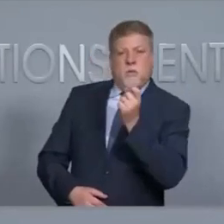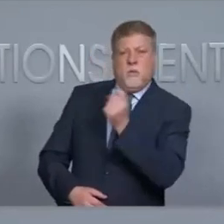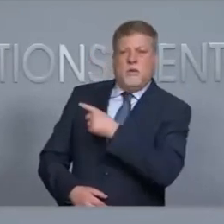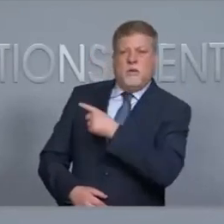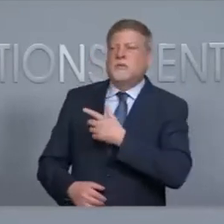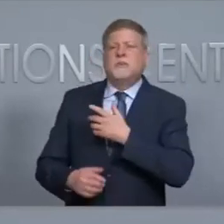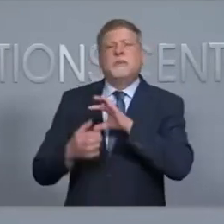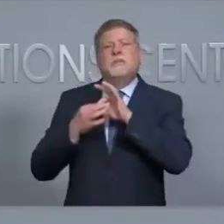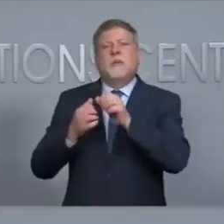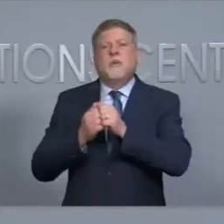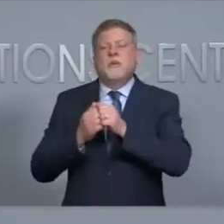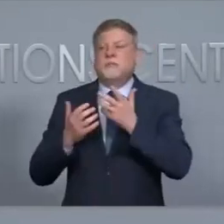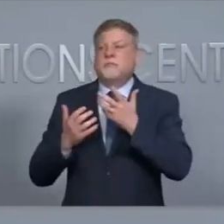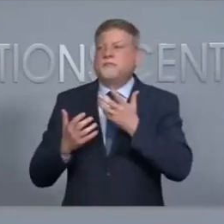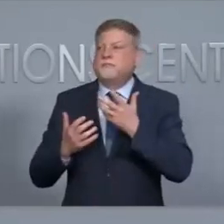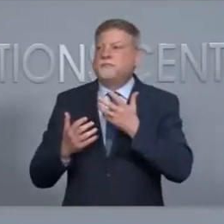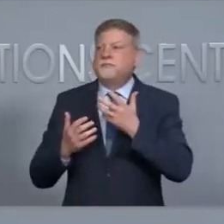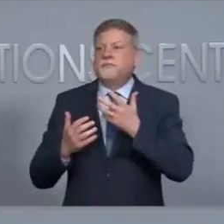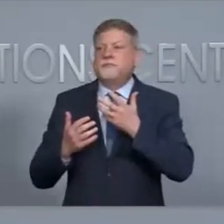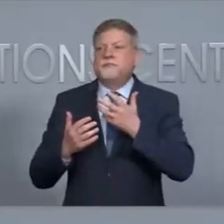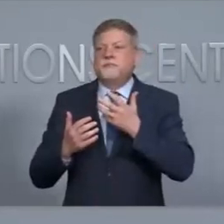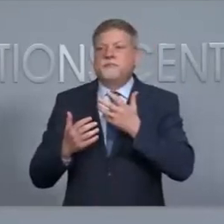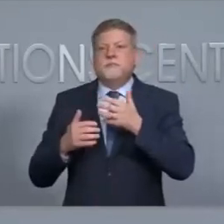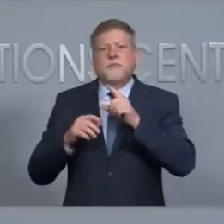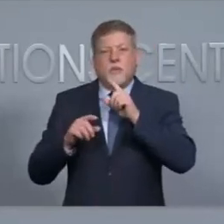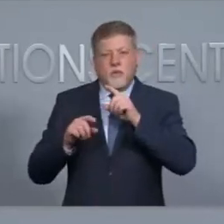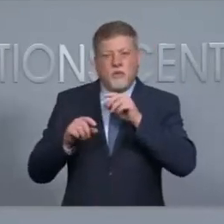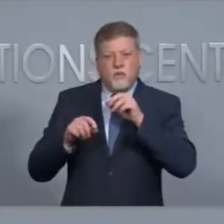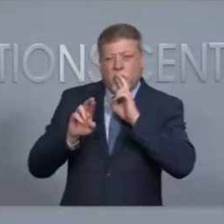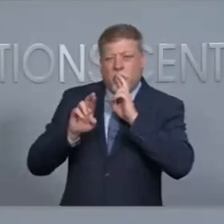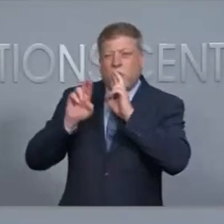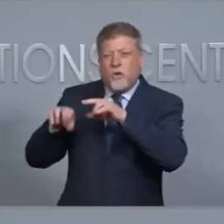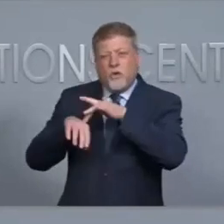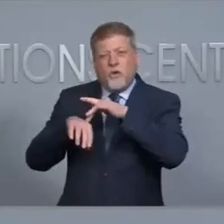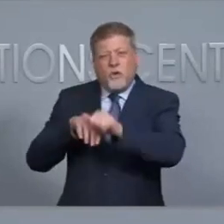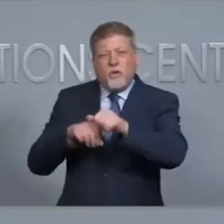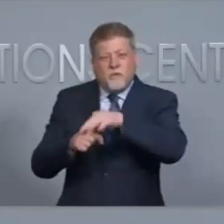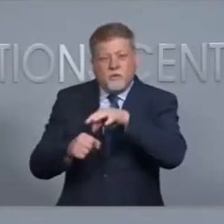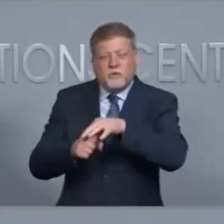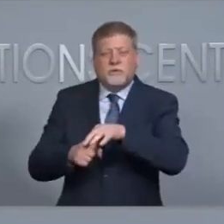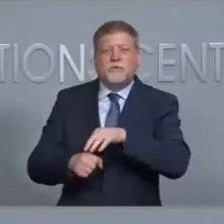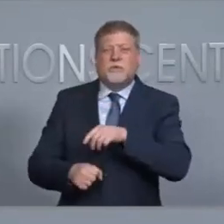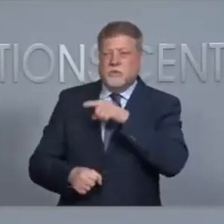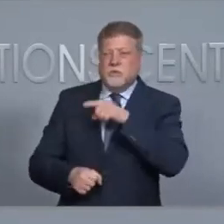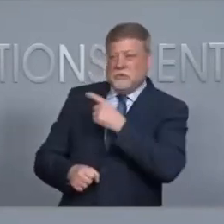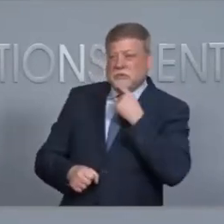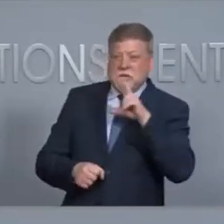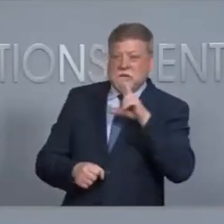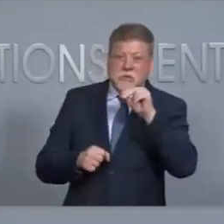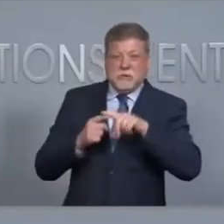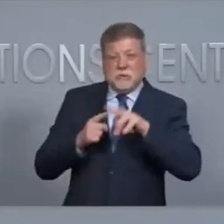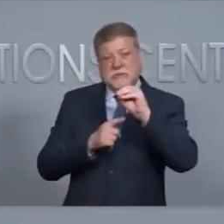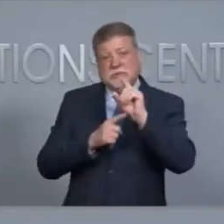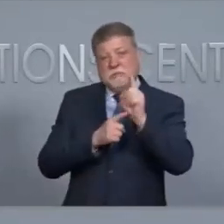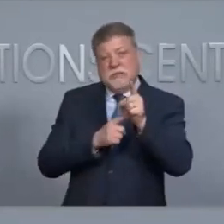the process of reporting of these early votes I know you guys have said that it'll take an estimated 30 to 60 minutes